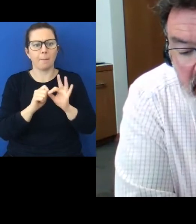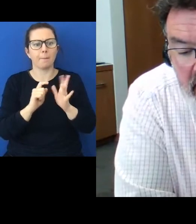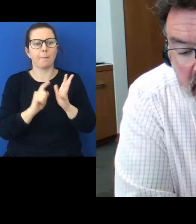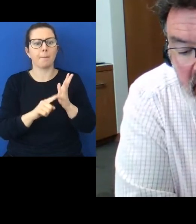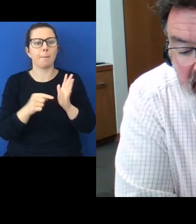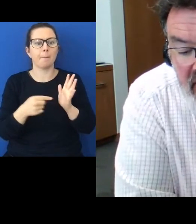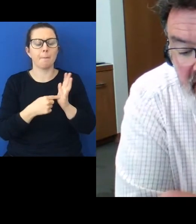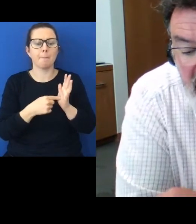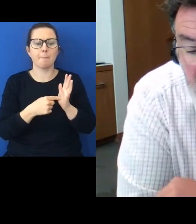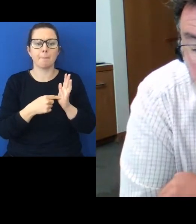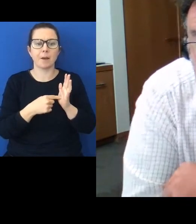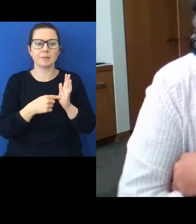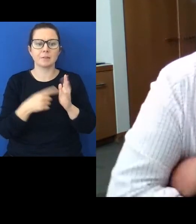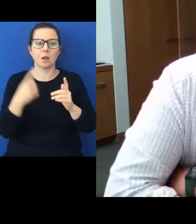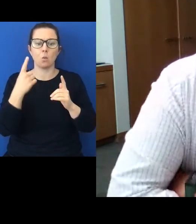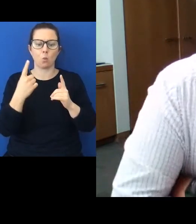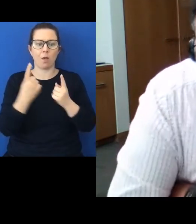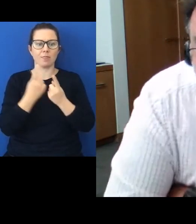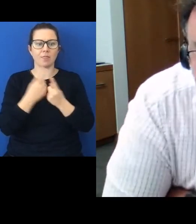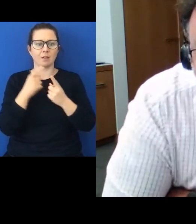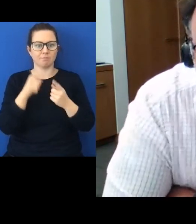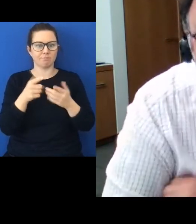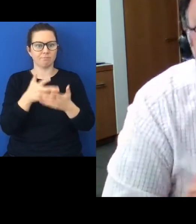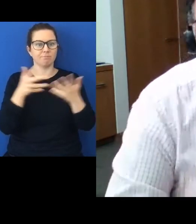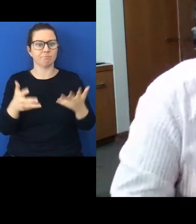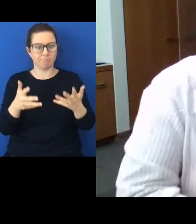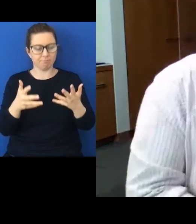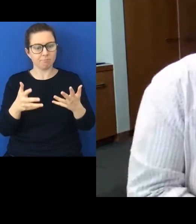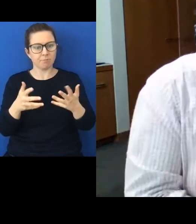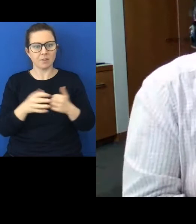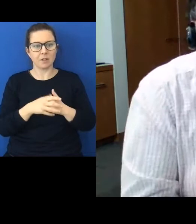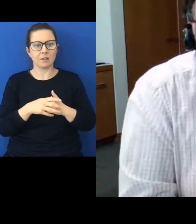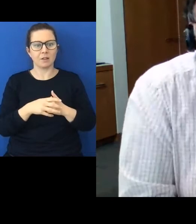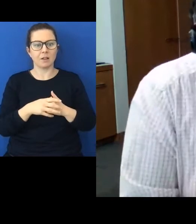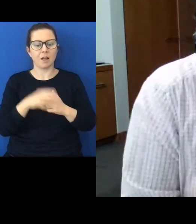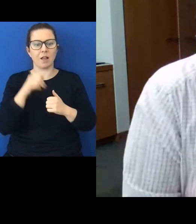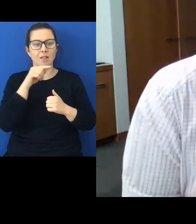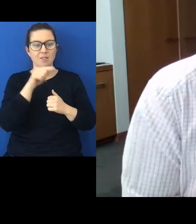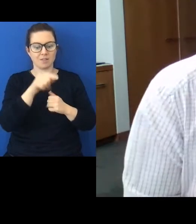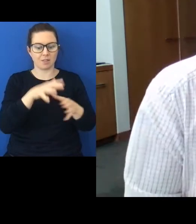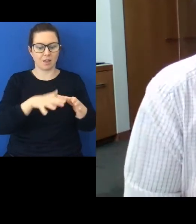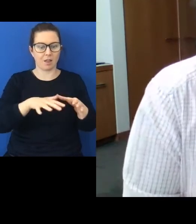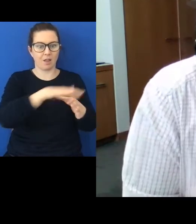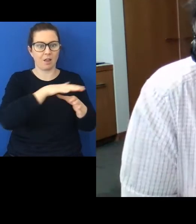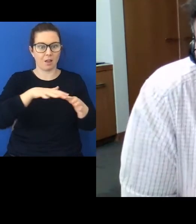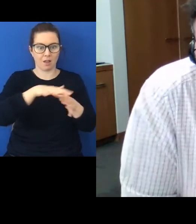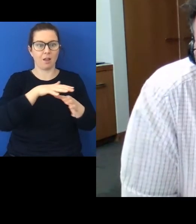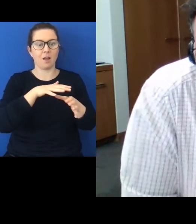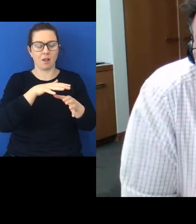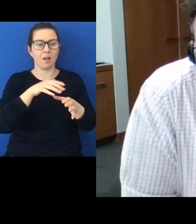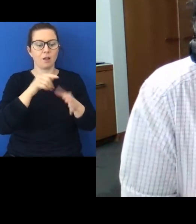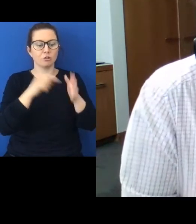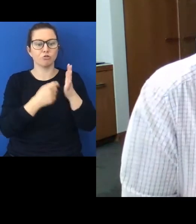kind of significant in this is how far the Whanganui tribes have gone